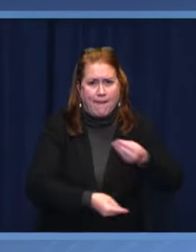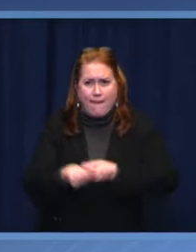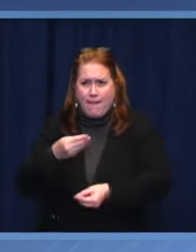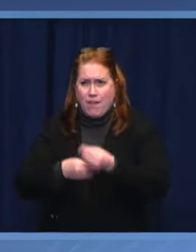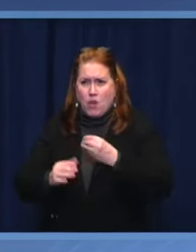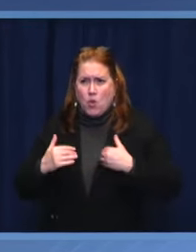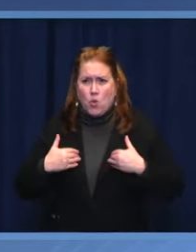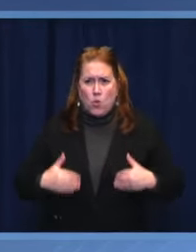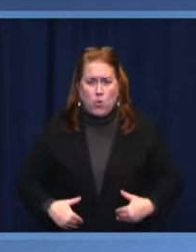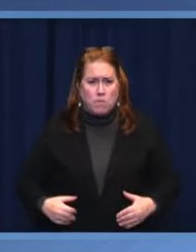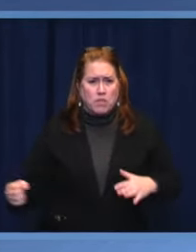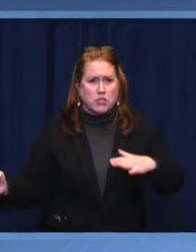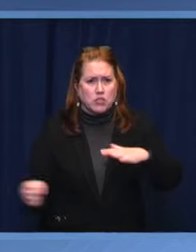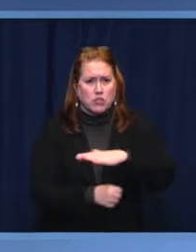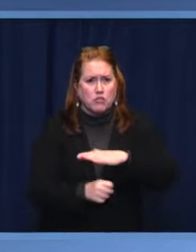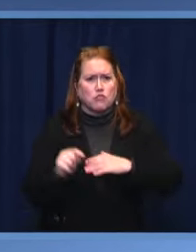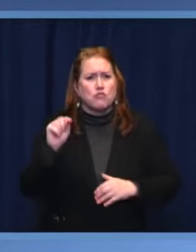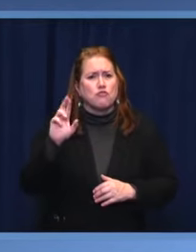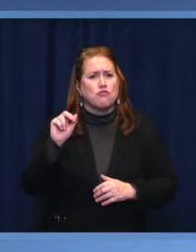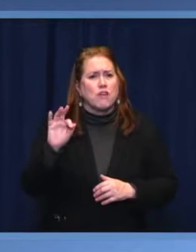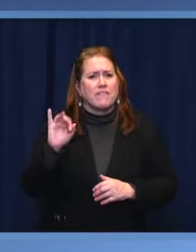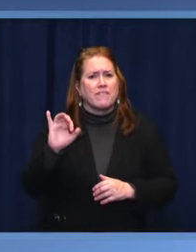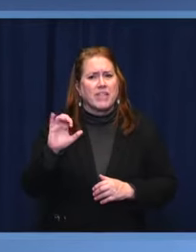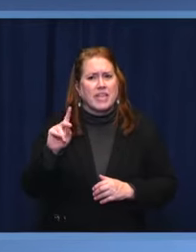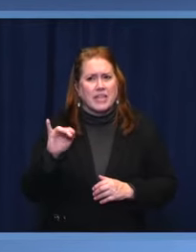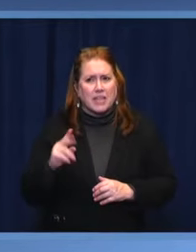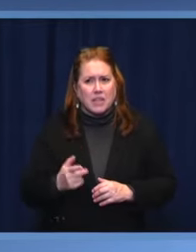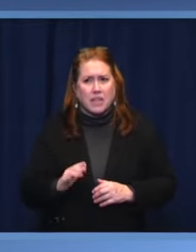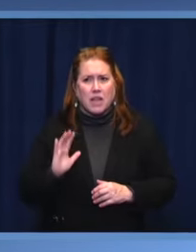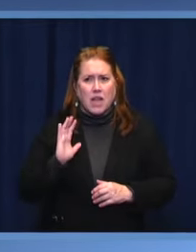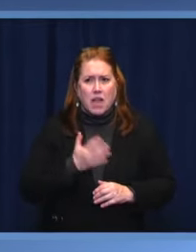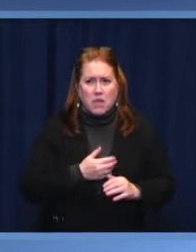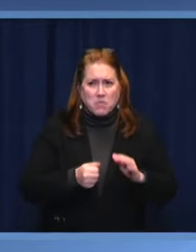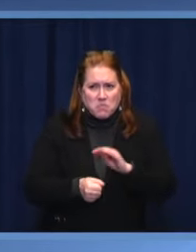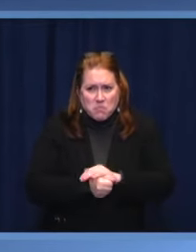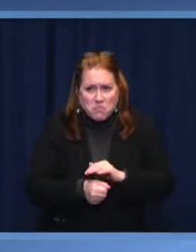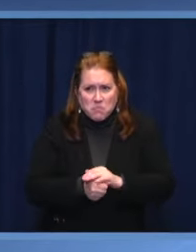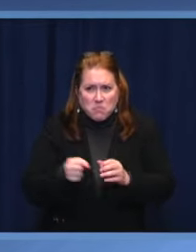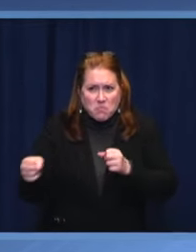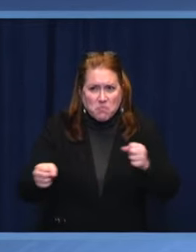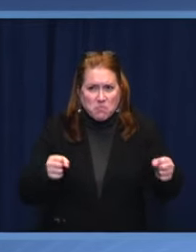migrant smuggling, arms trafficking, and murder,